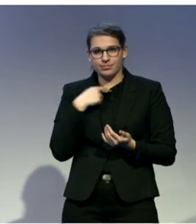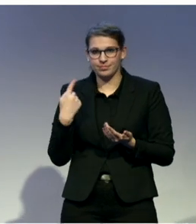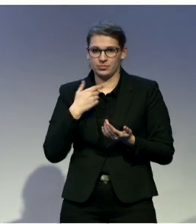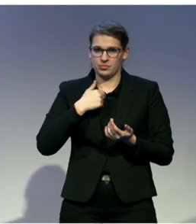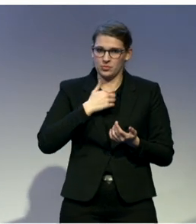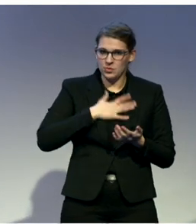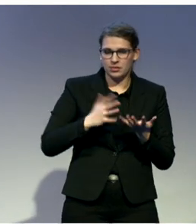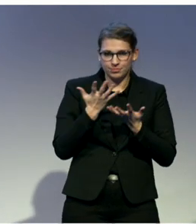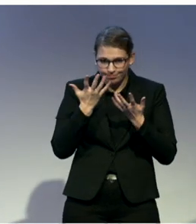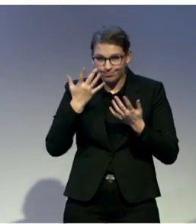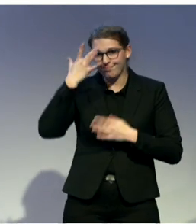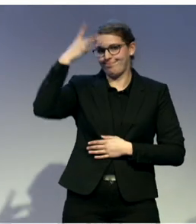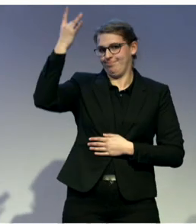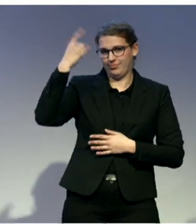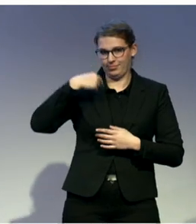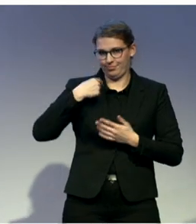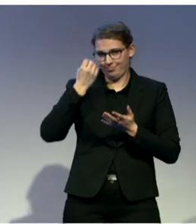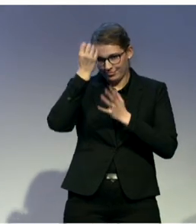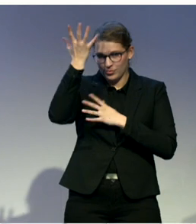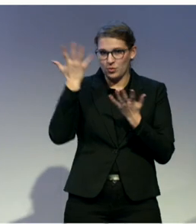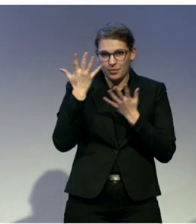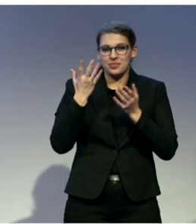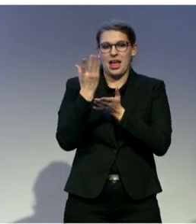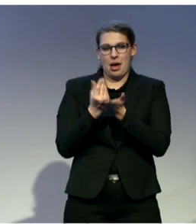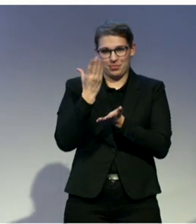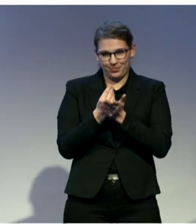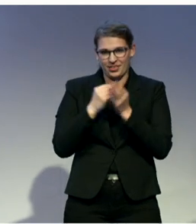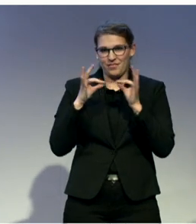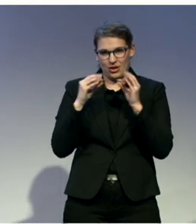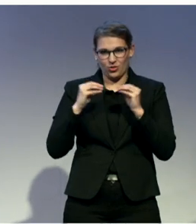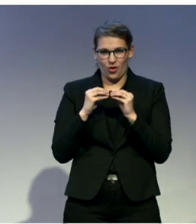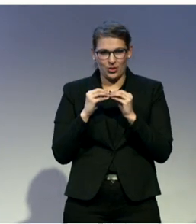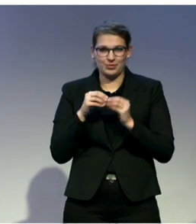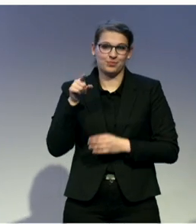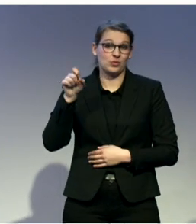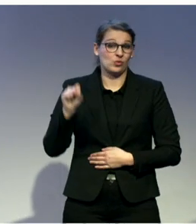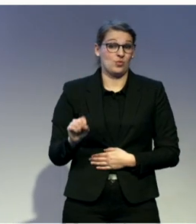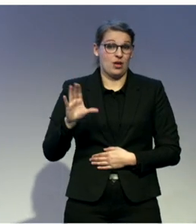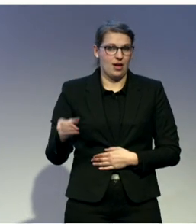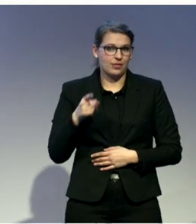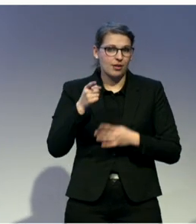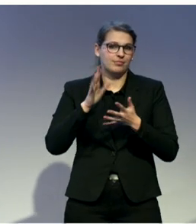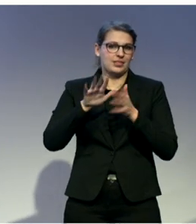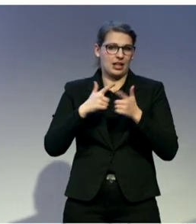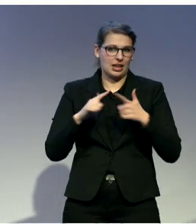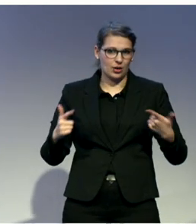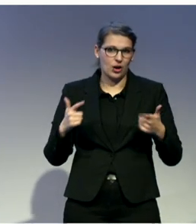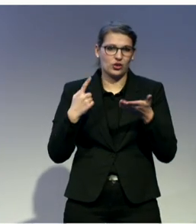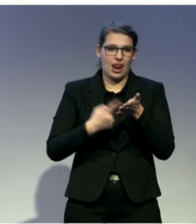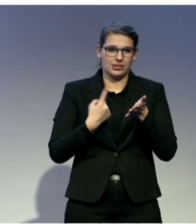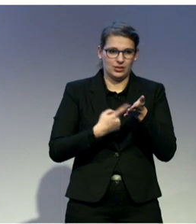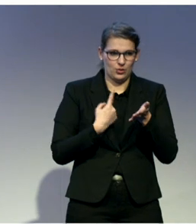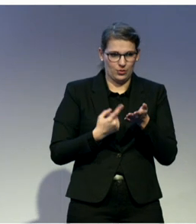a digitized version of a South African sign language dictionary, which was created at the time or a few years before that.